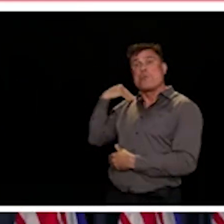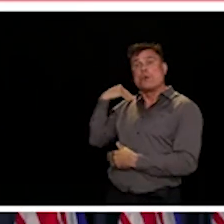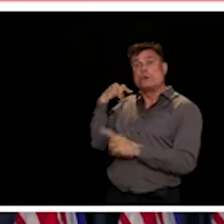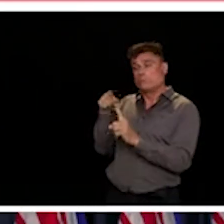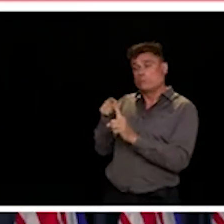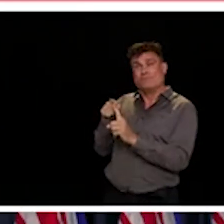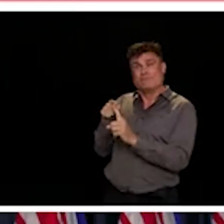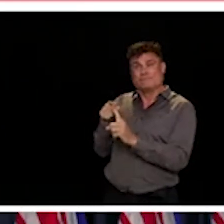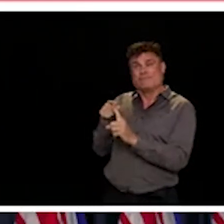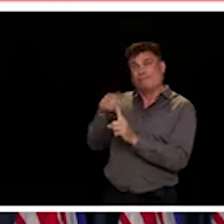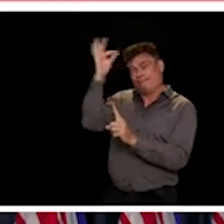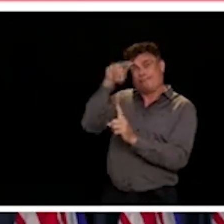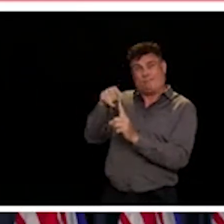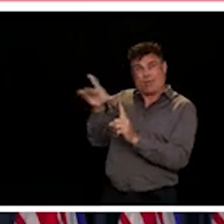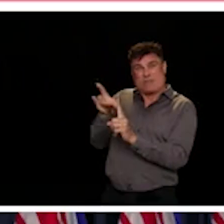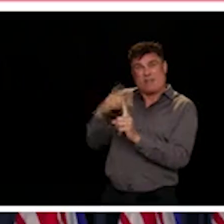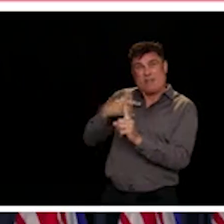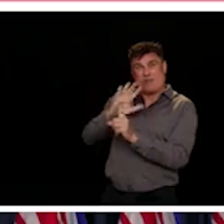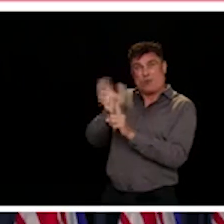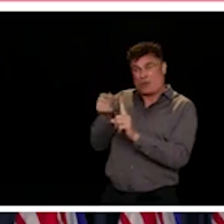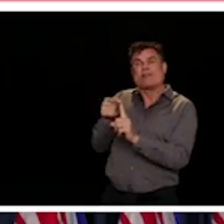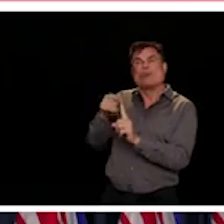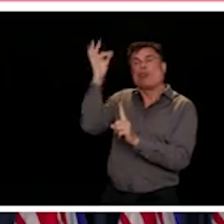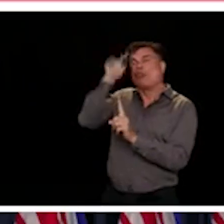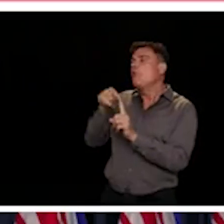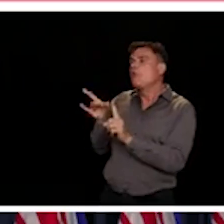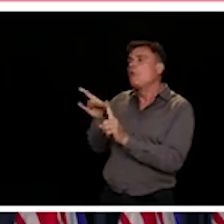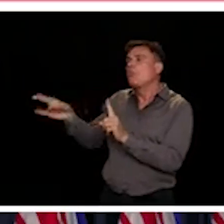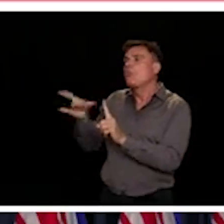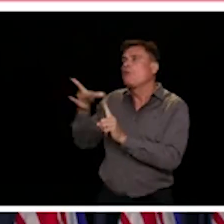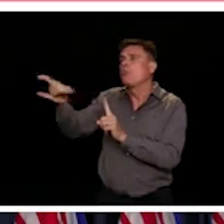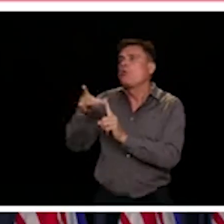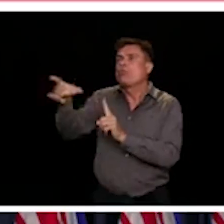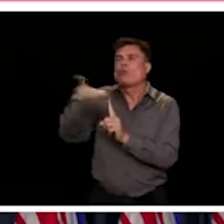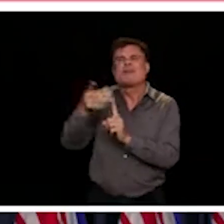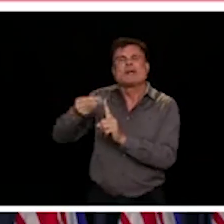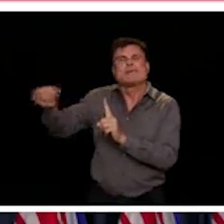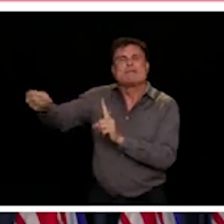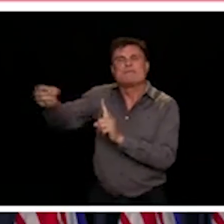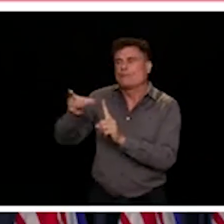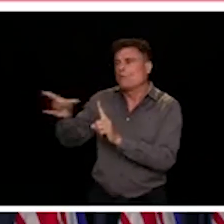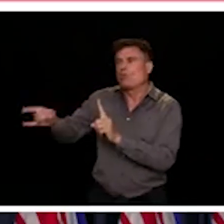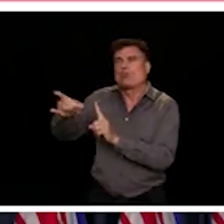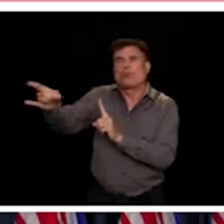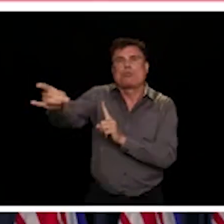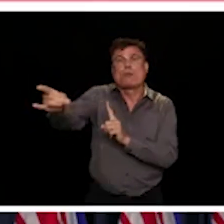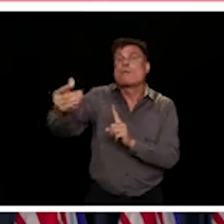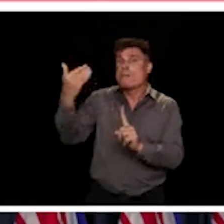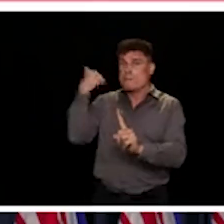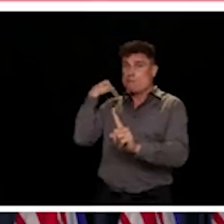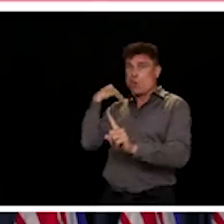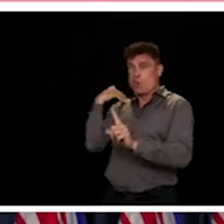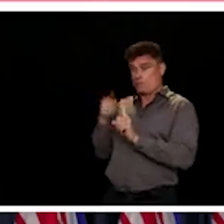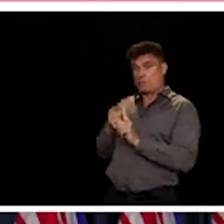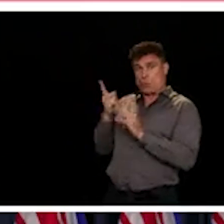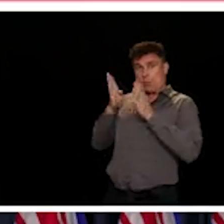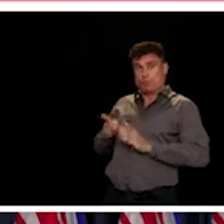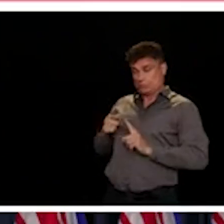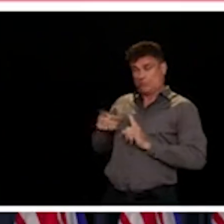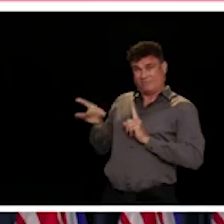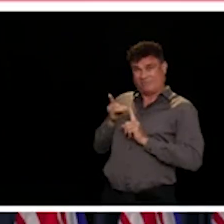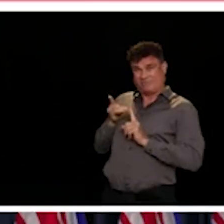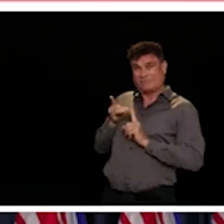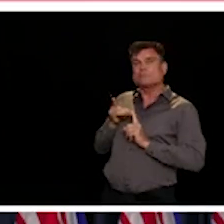contact with. And we know from data I presented before that on average, a case had 11 people that they were in